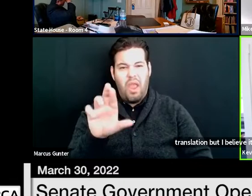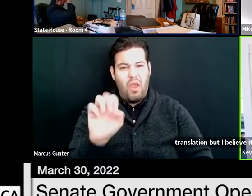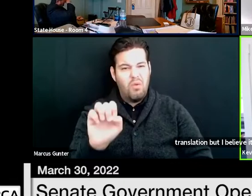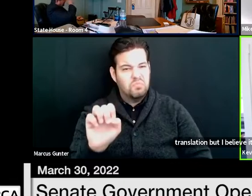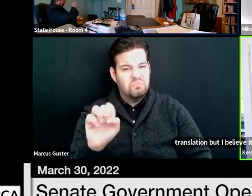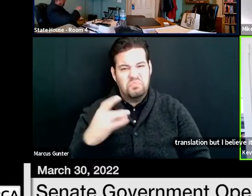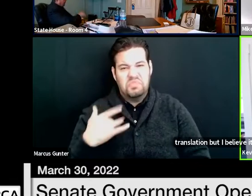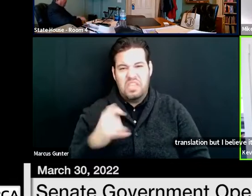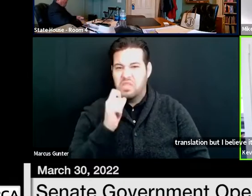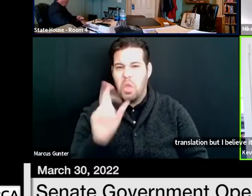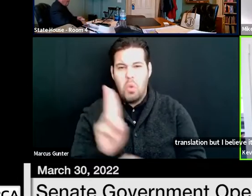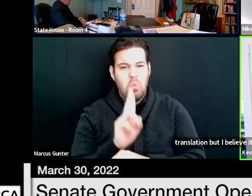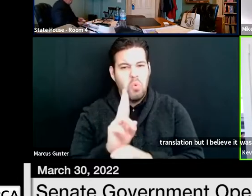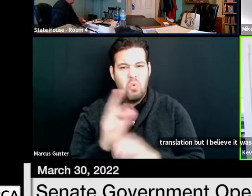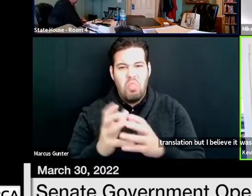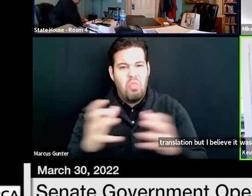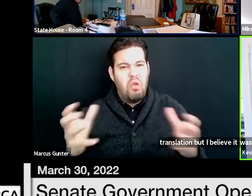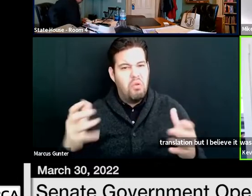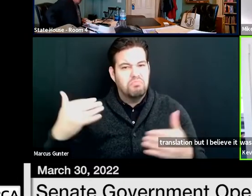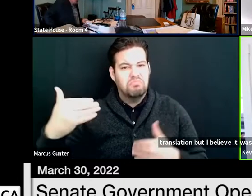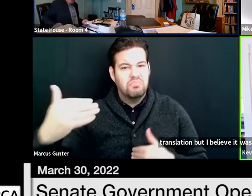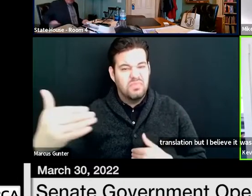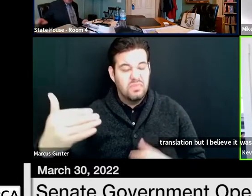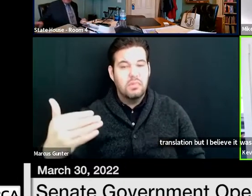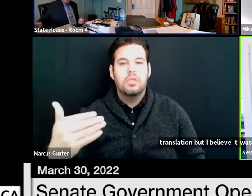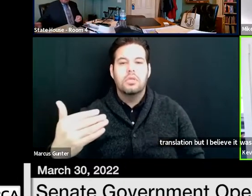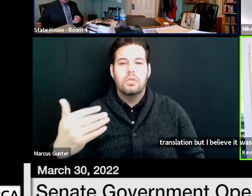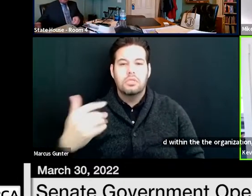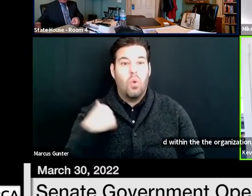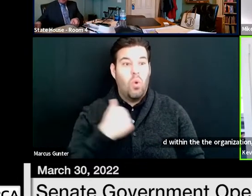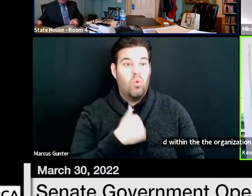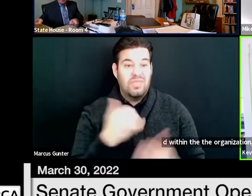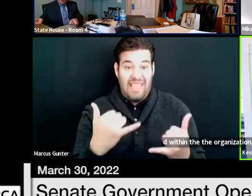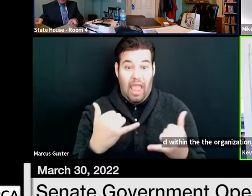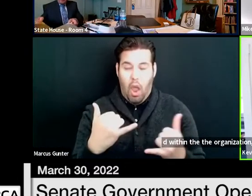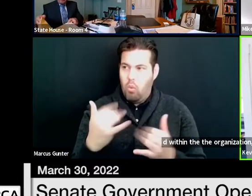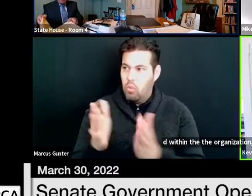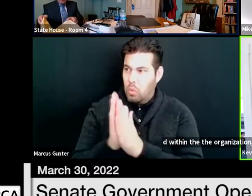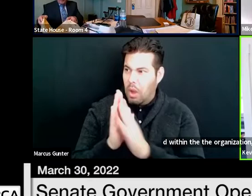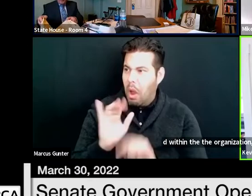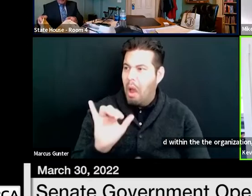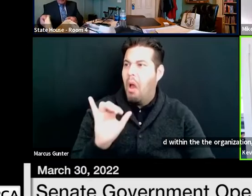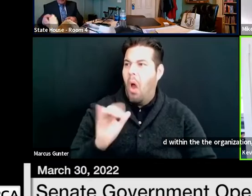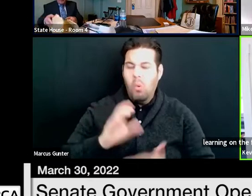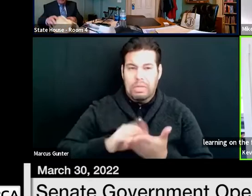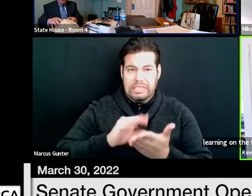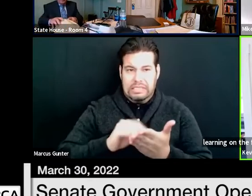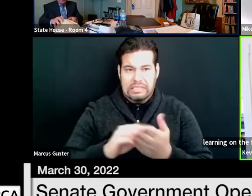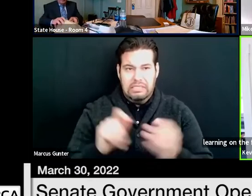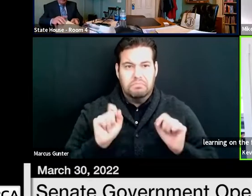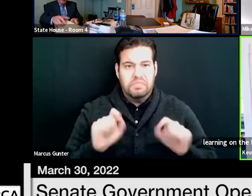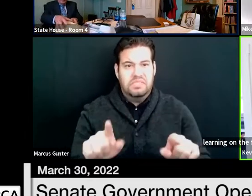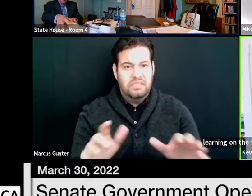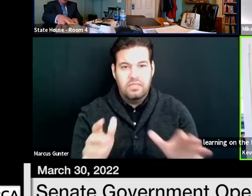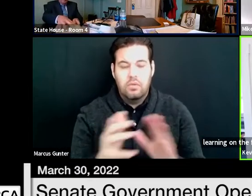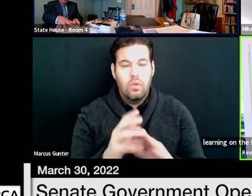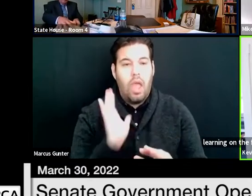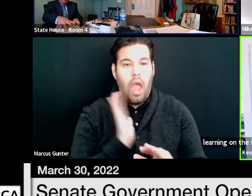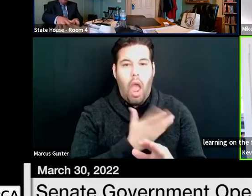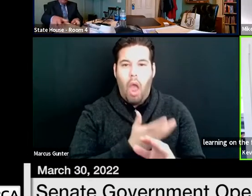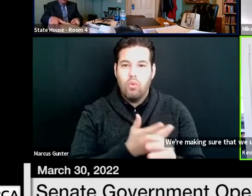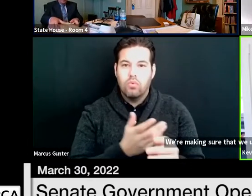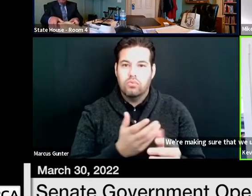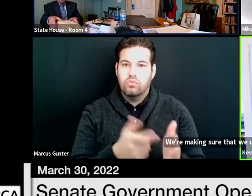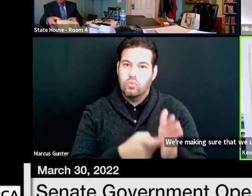within the organization. And so, we're kind of learning on the fly here. We're making sure that we understand what our obligations are under ADA law.